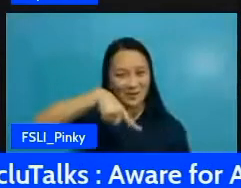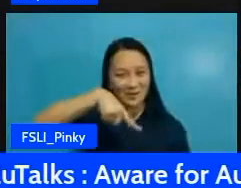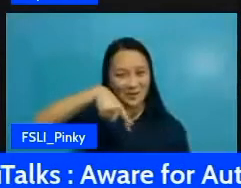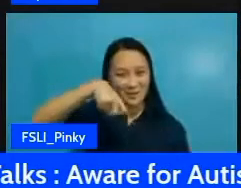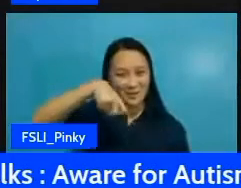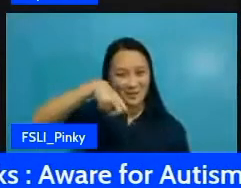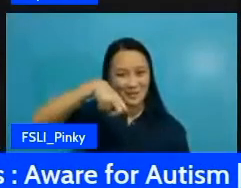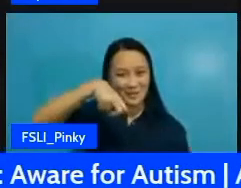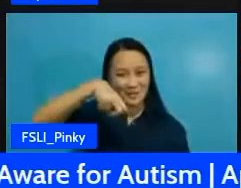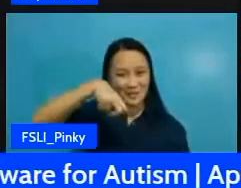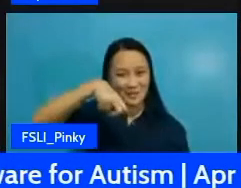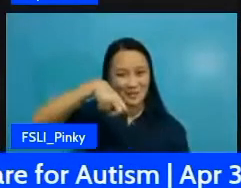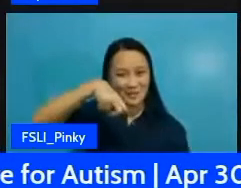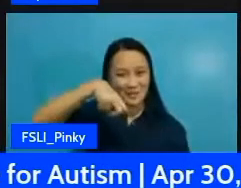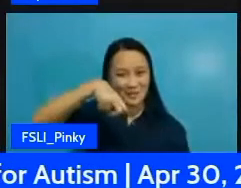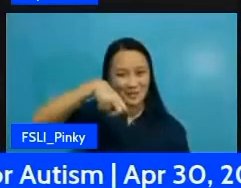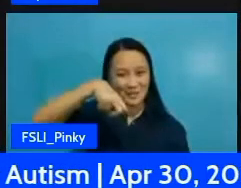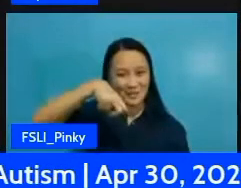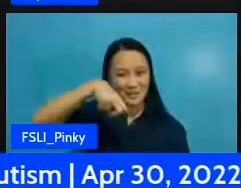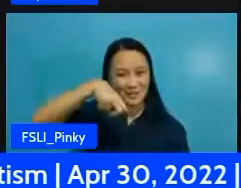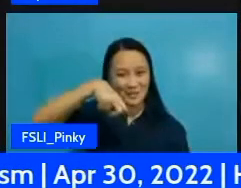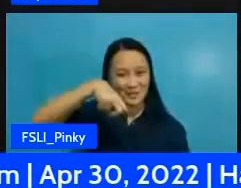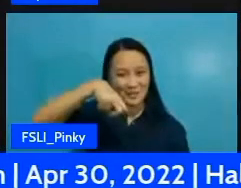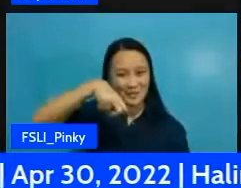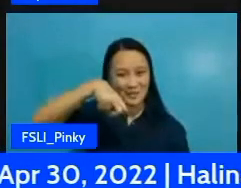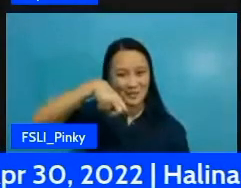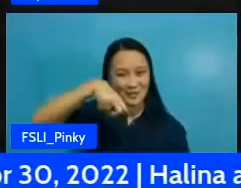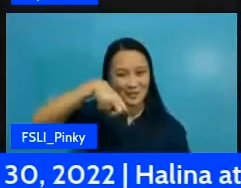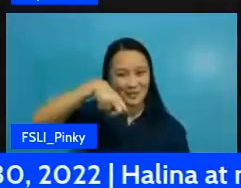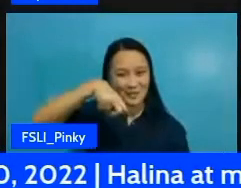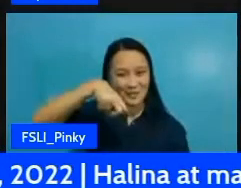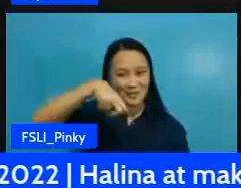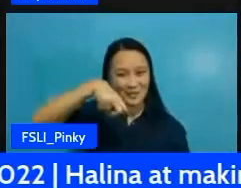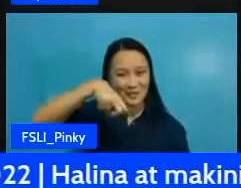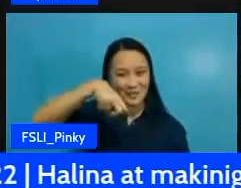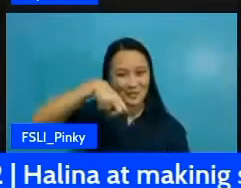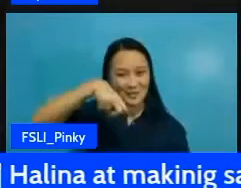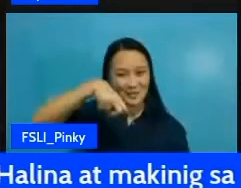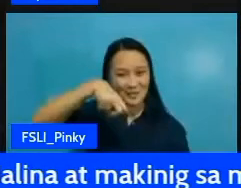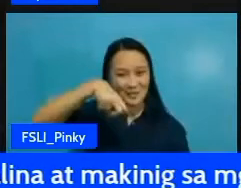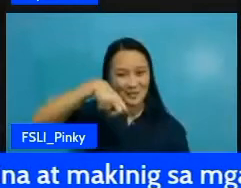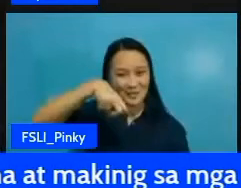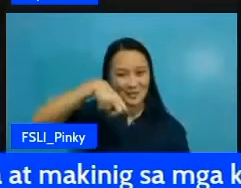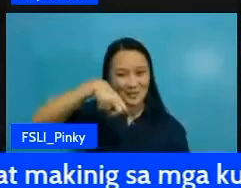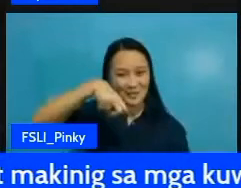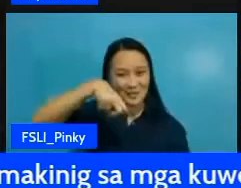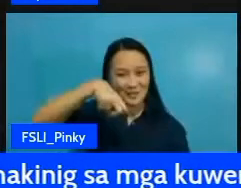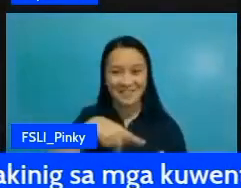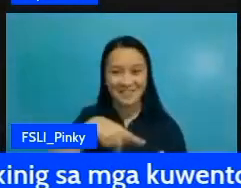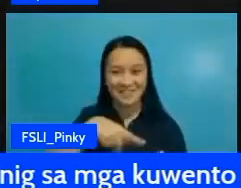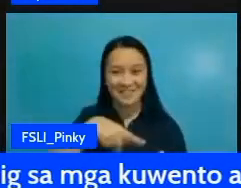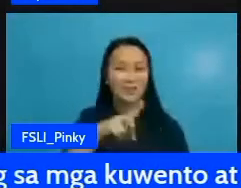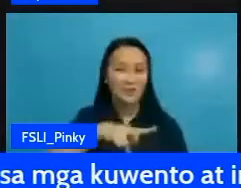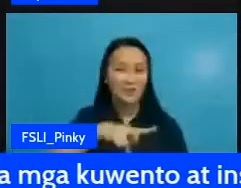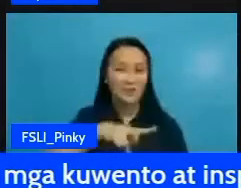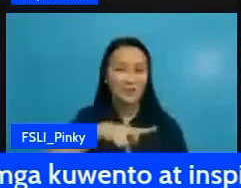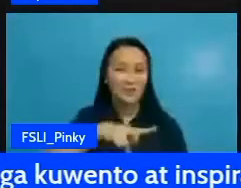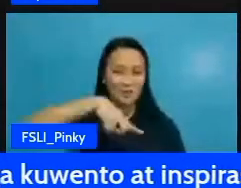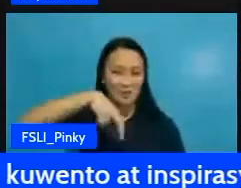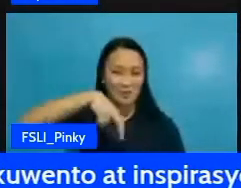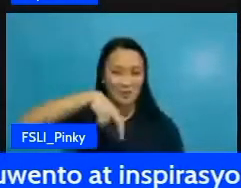so let's do slide switch slide switch see